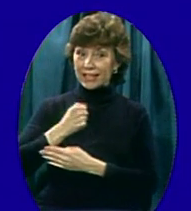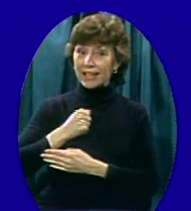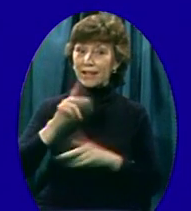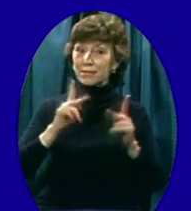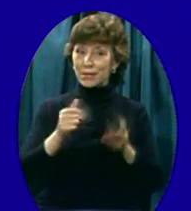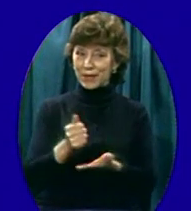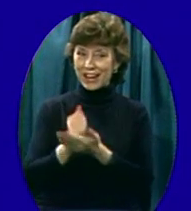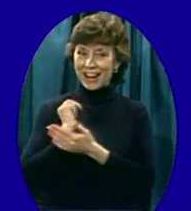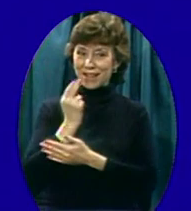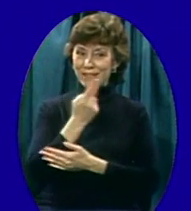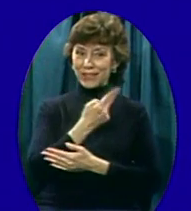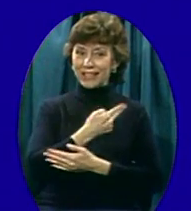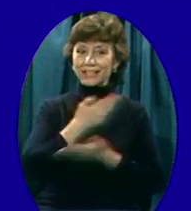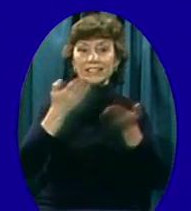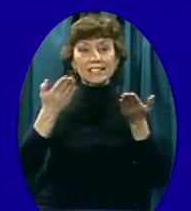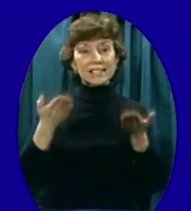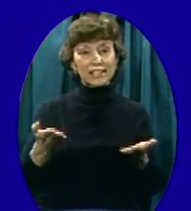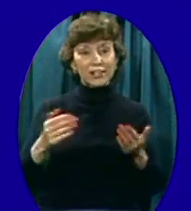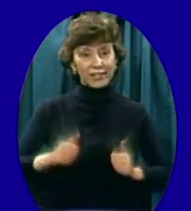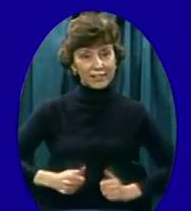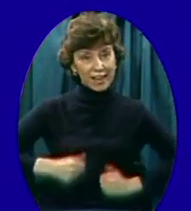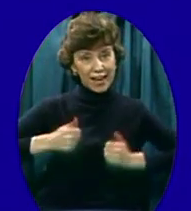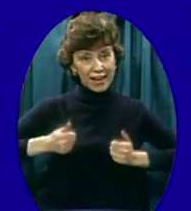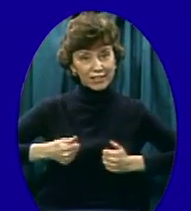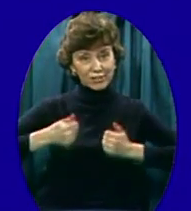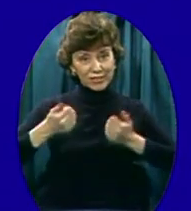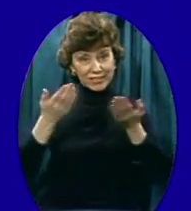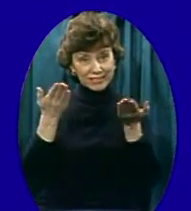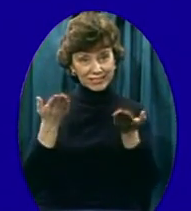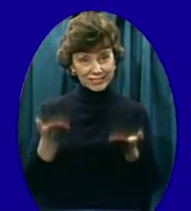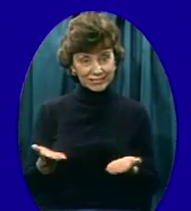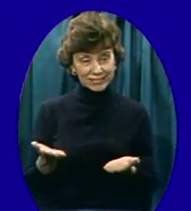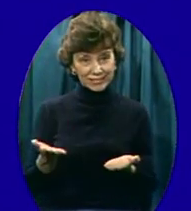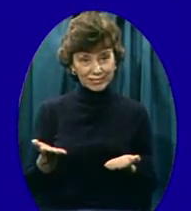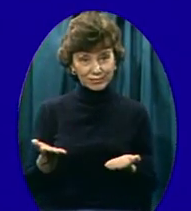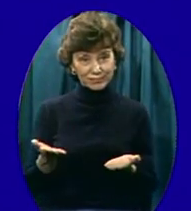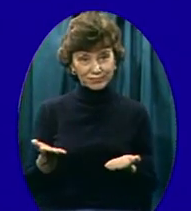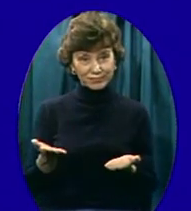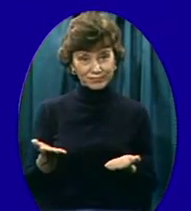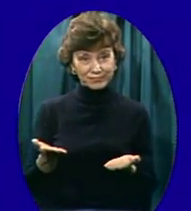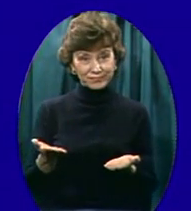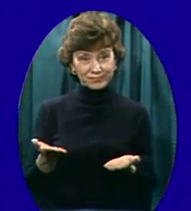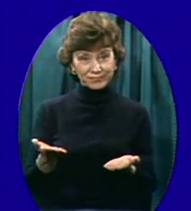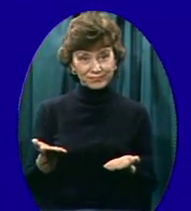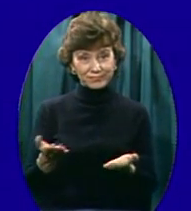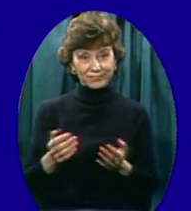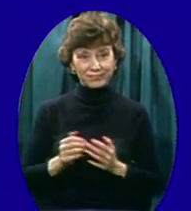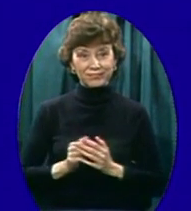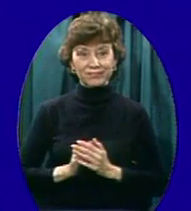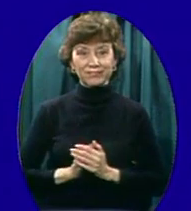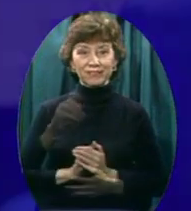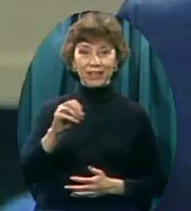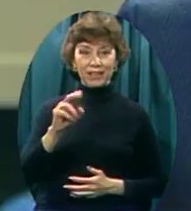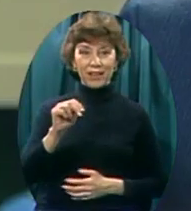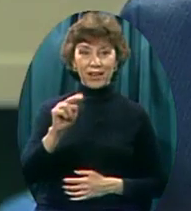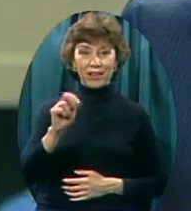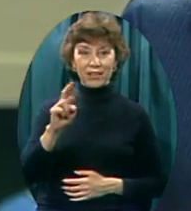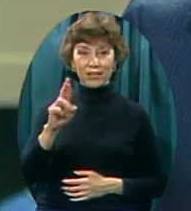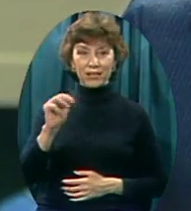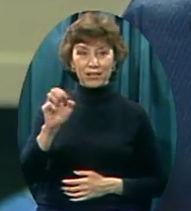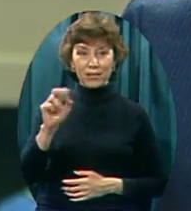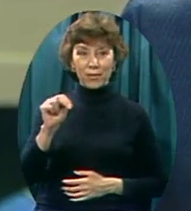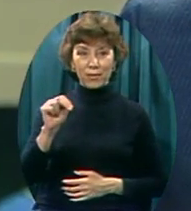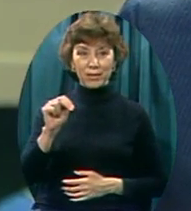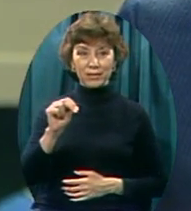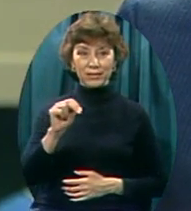we need your help. Box 505, Richmond Hill, Ontario. Don Norman, Robbie